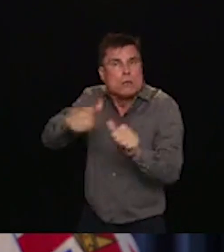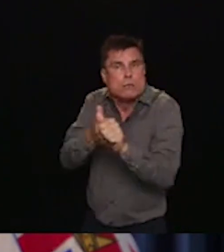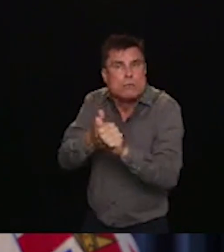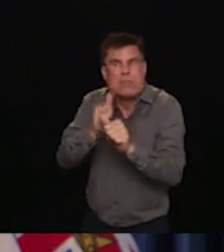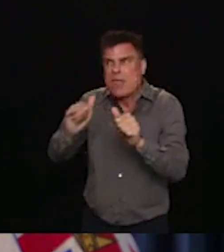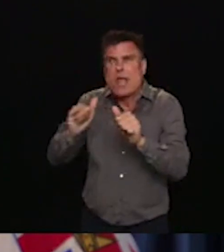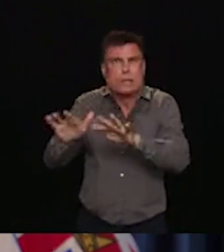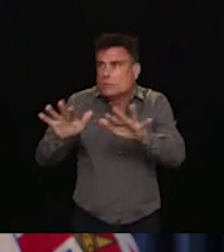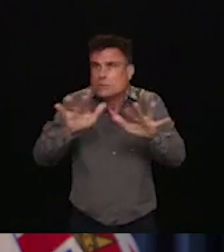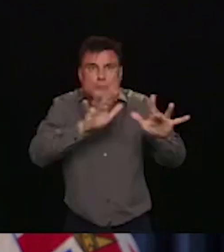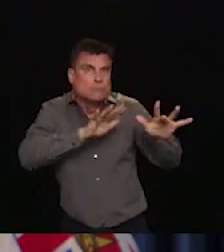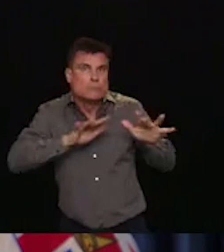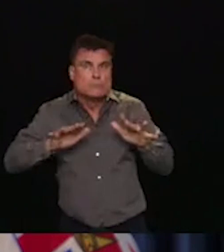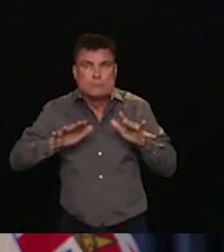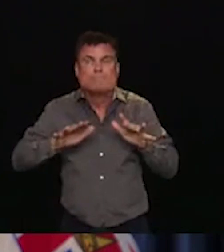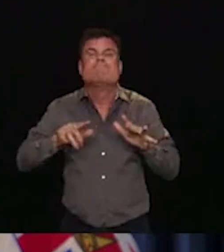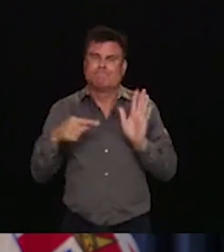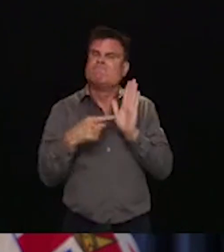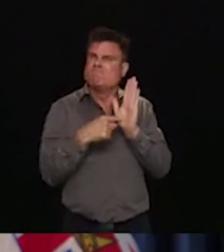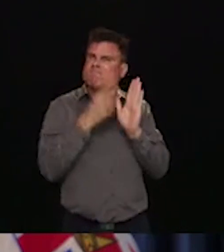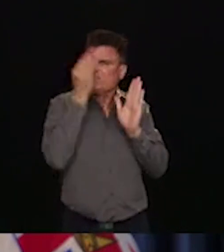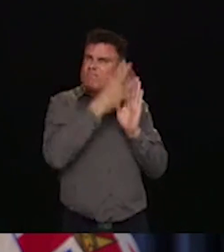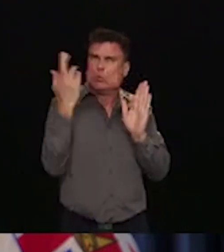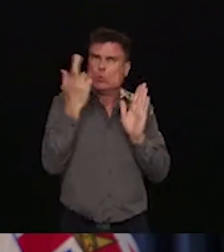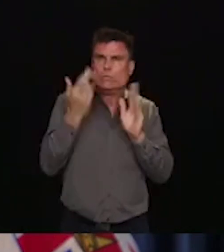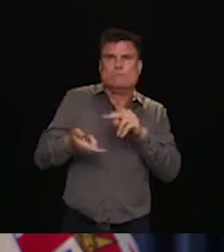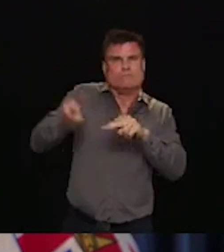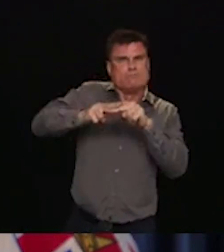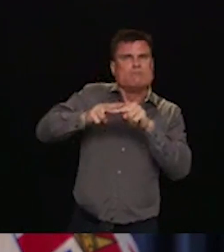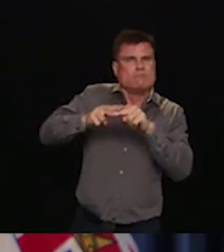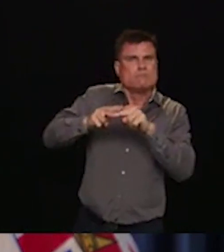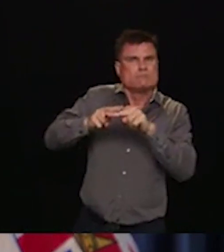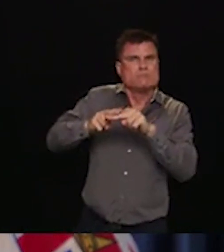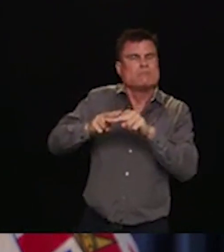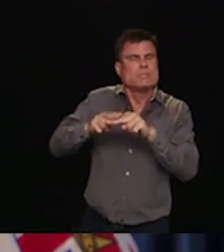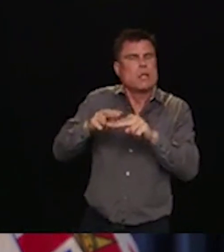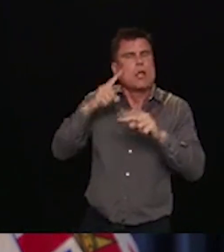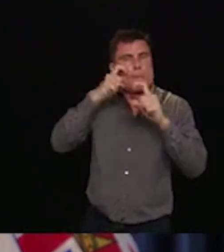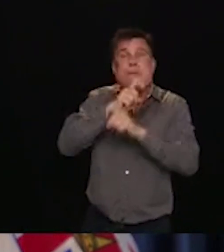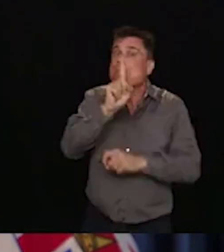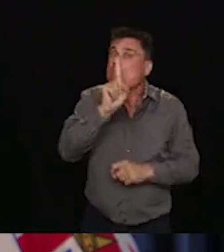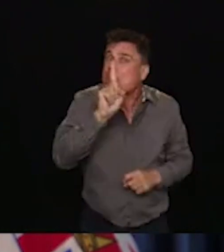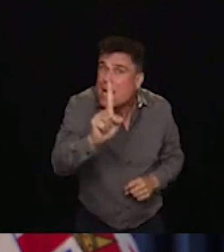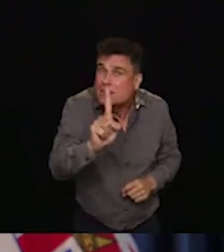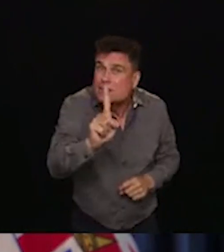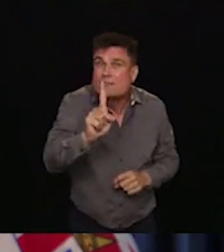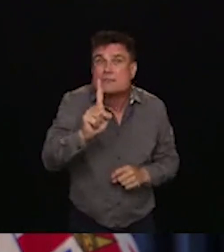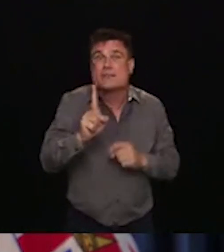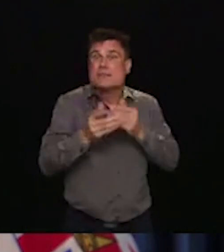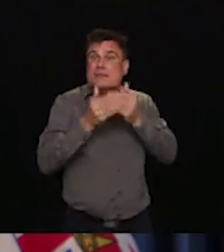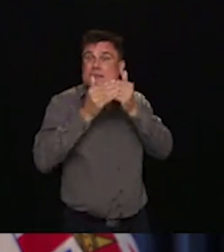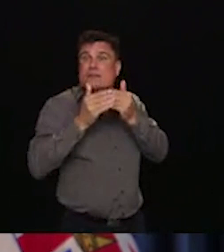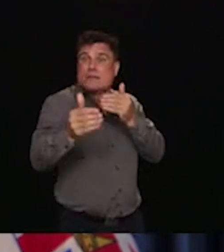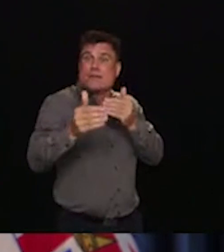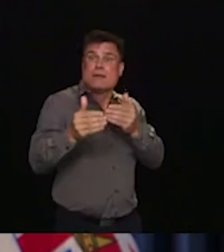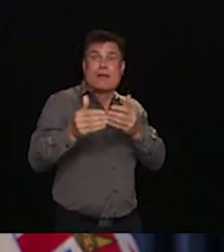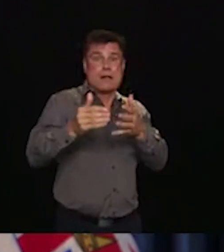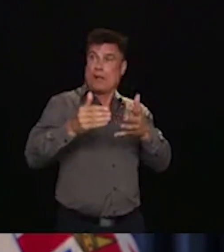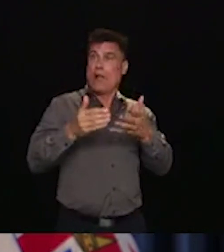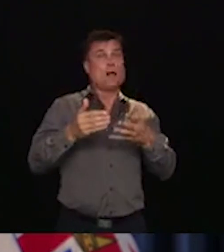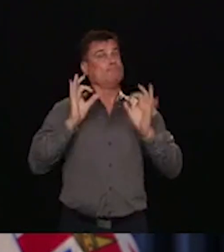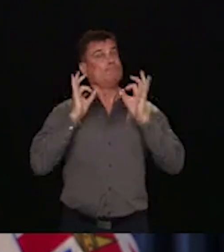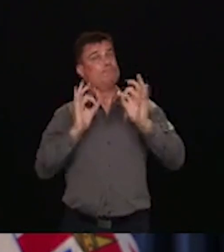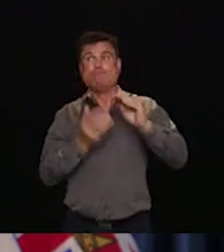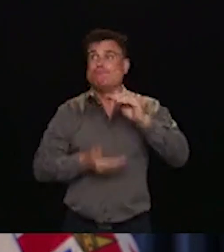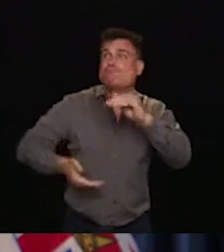it's in fact very clear that the results are not. The current situation is unacceptable. The there is